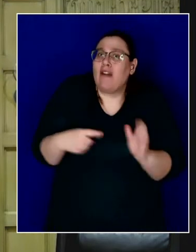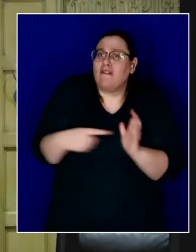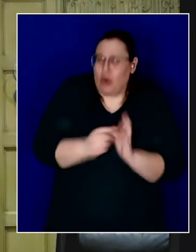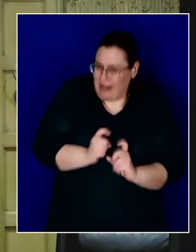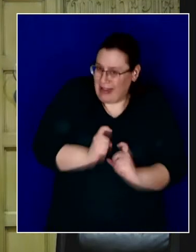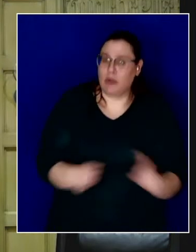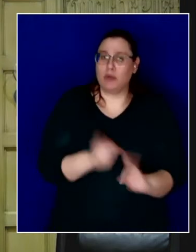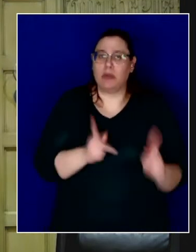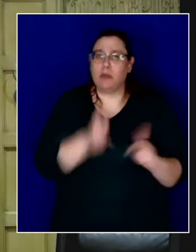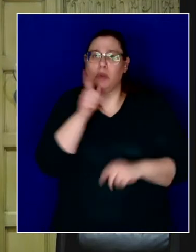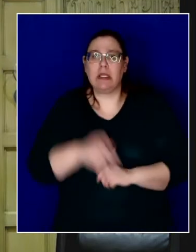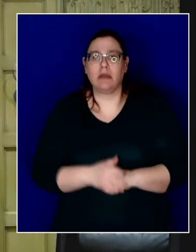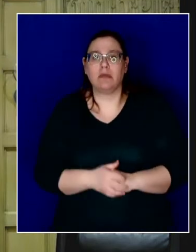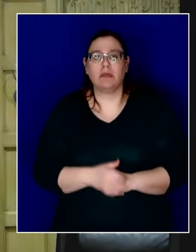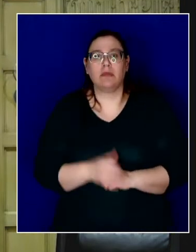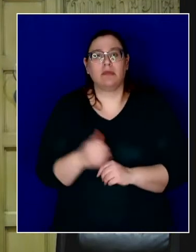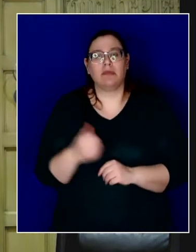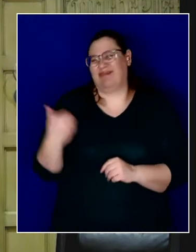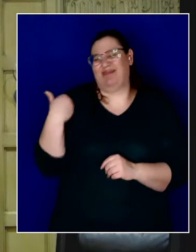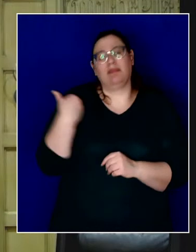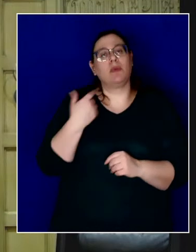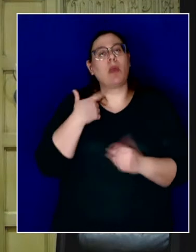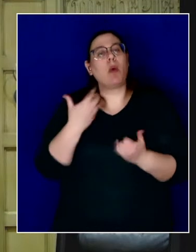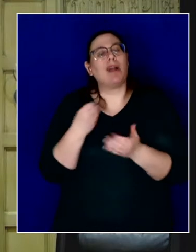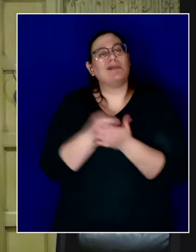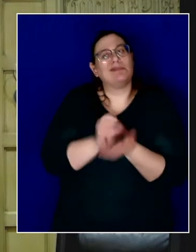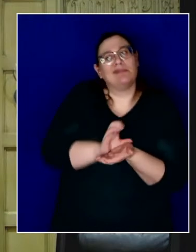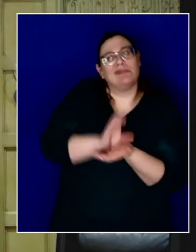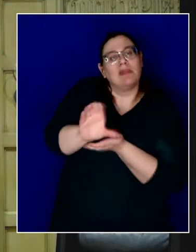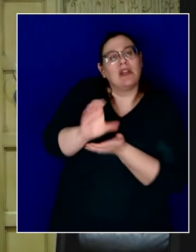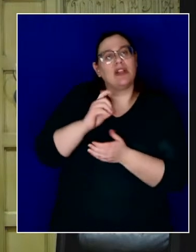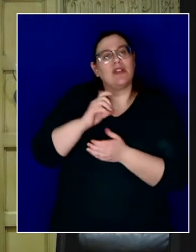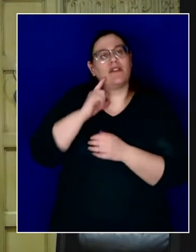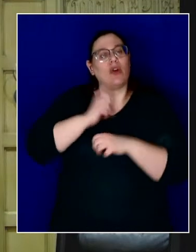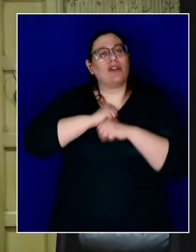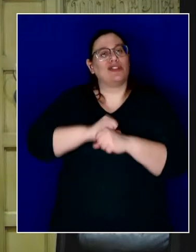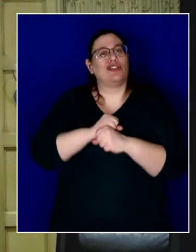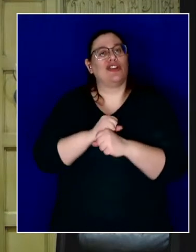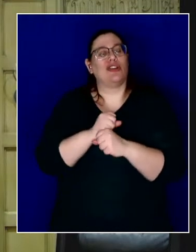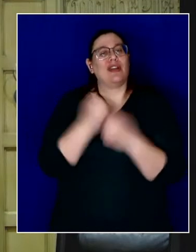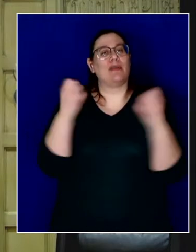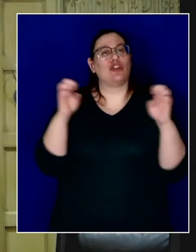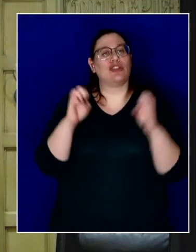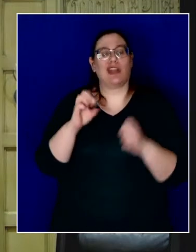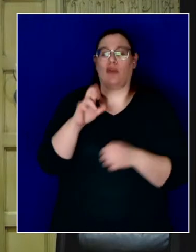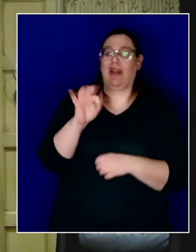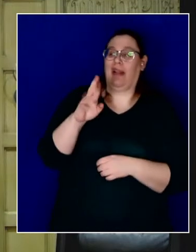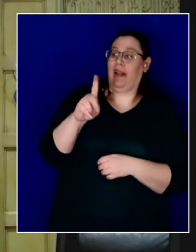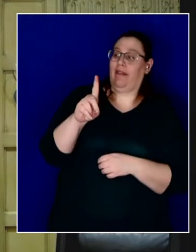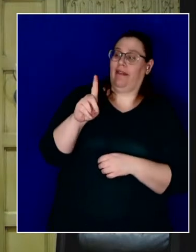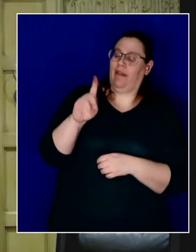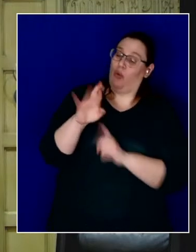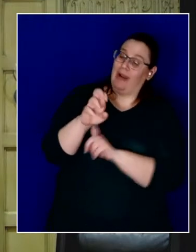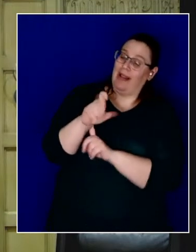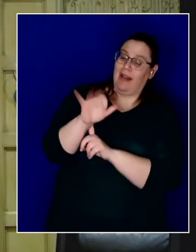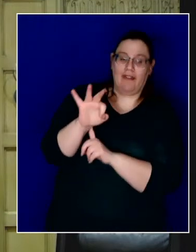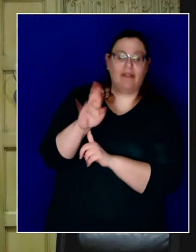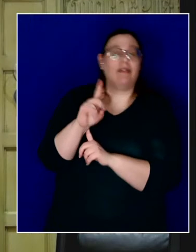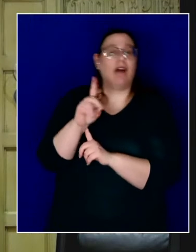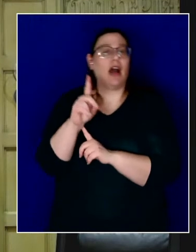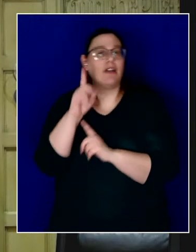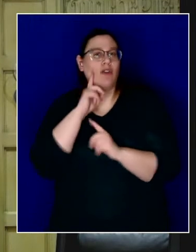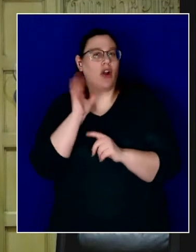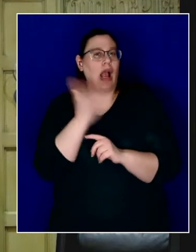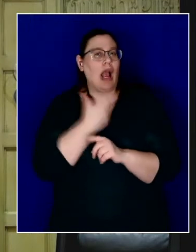A few weeks ago, we set out to raise enough money to fund our secure emergency relief for vulnerable employees or serve for our restaurant employees